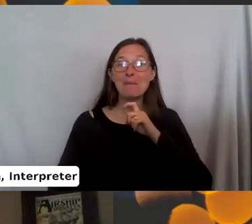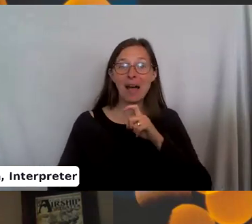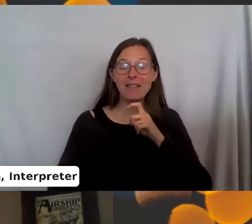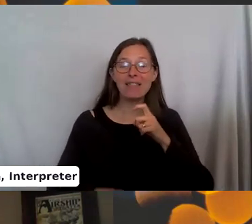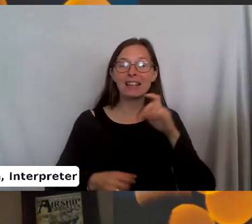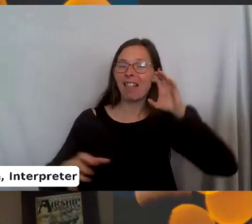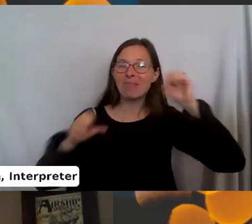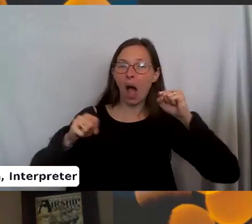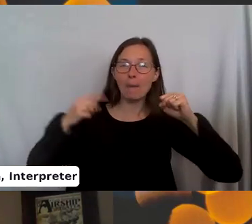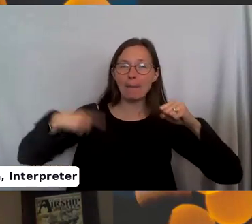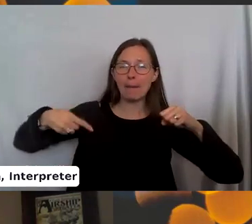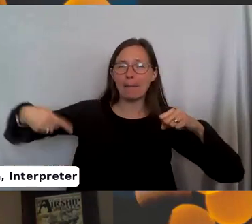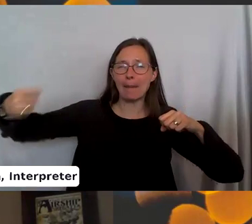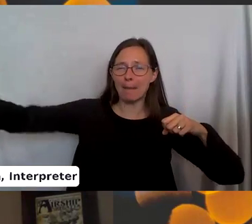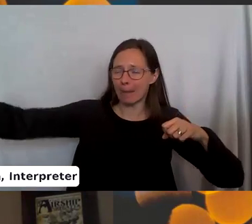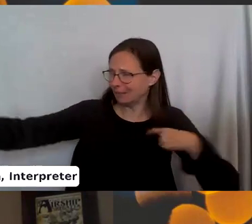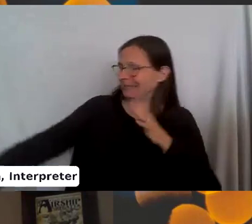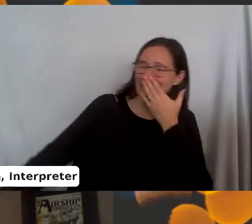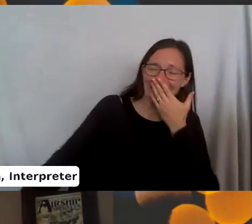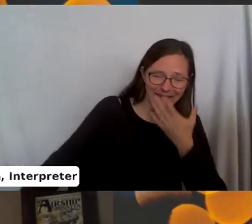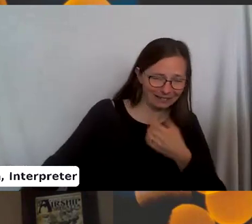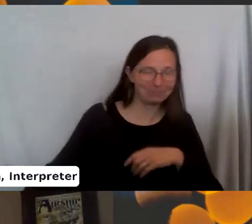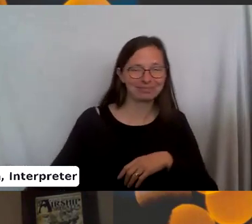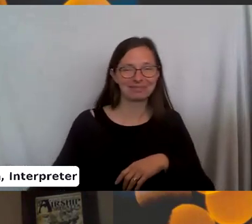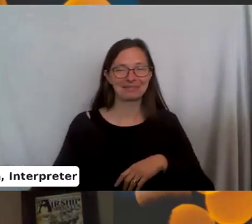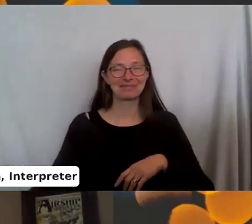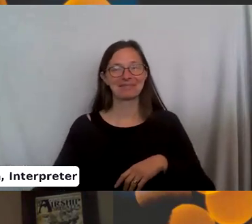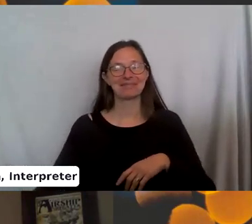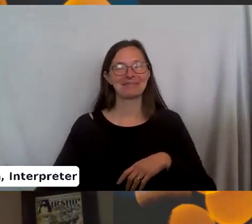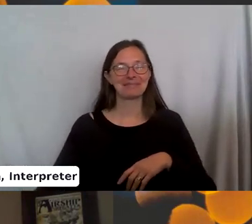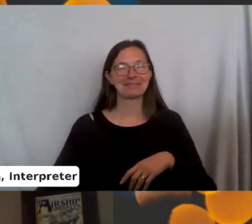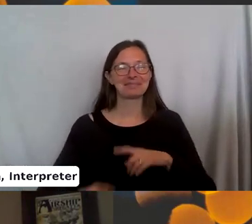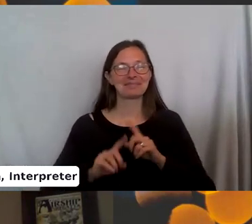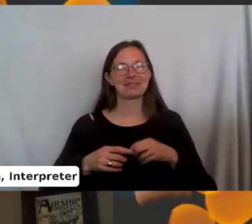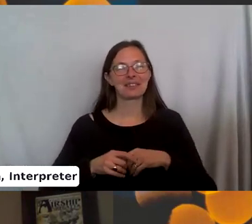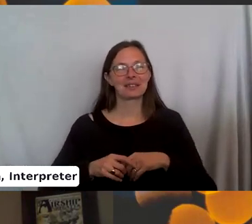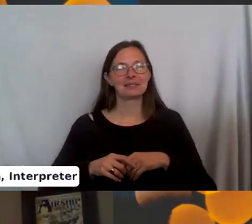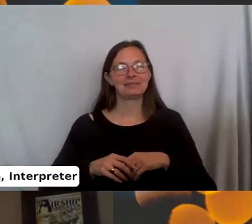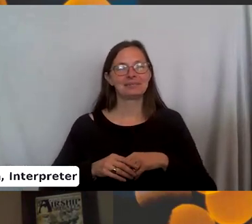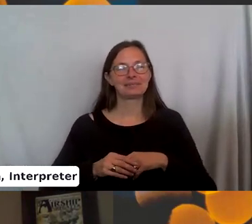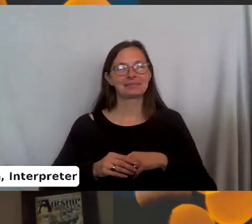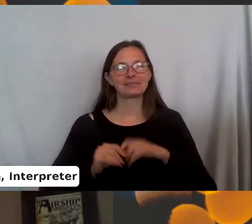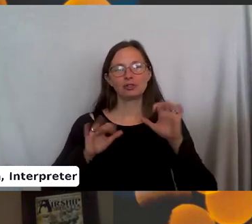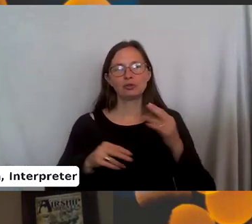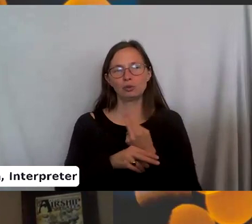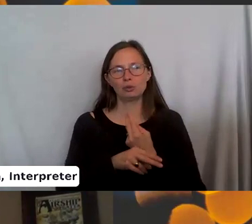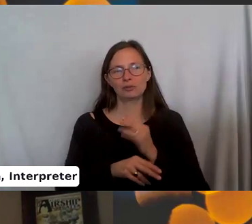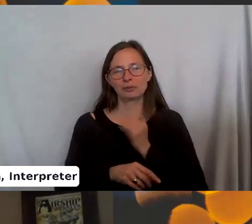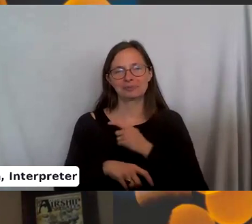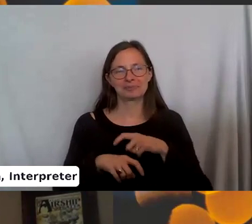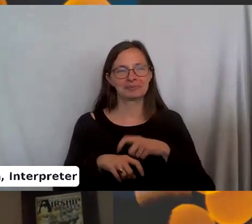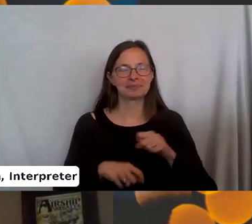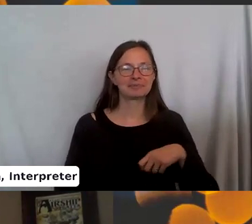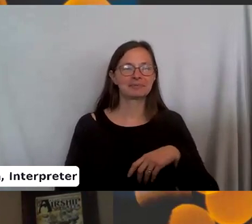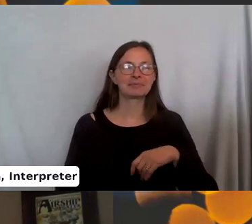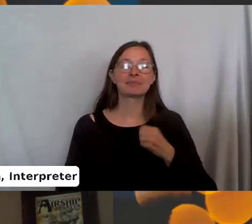clang, clang, clang, clang. Yeah. We're literally, yeah. But it's, it's a great, it's a great use of time. Um, well, so